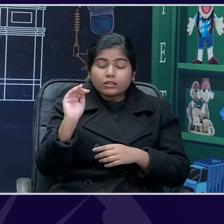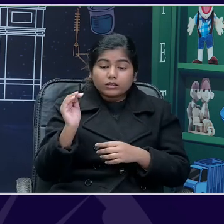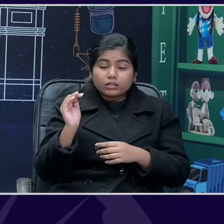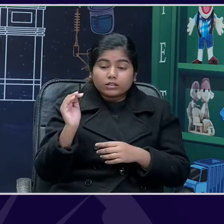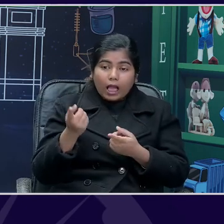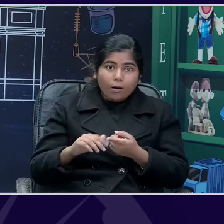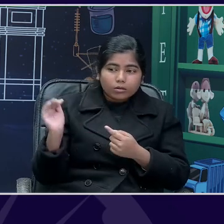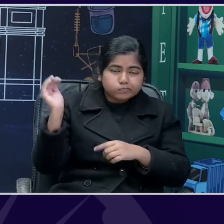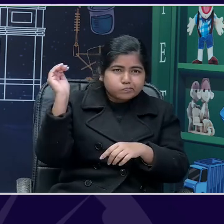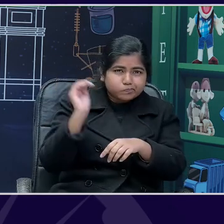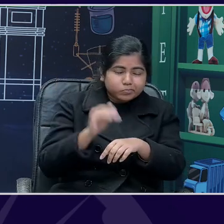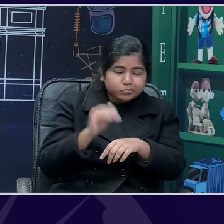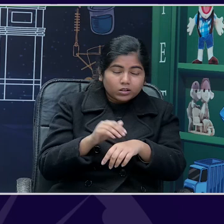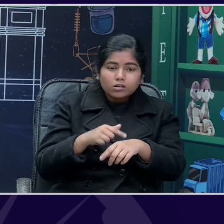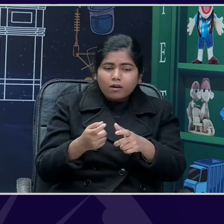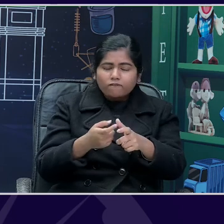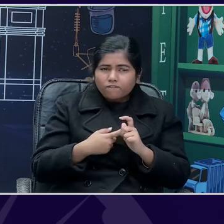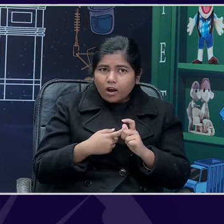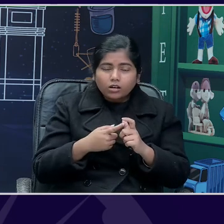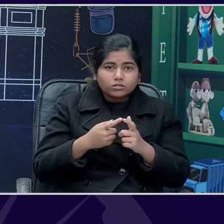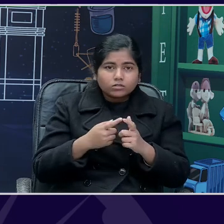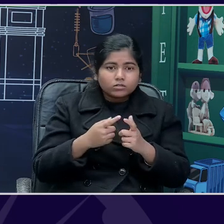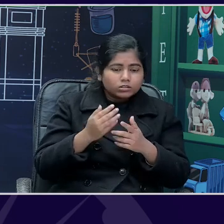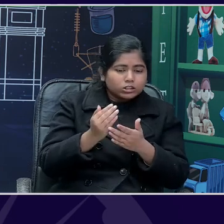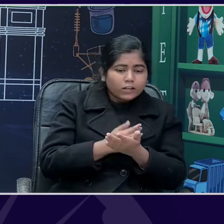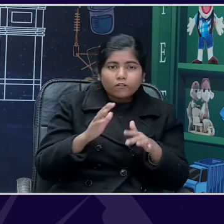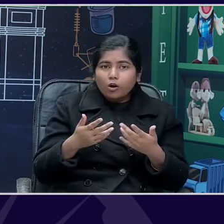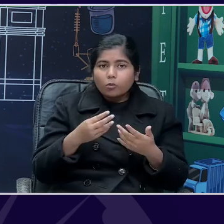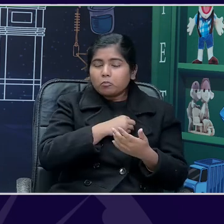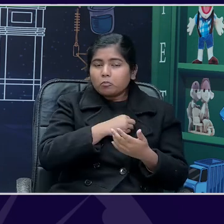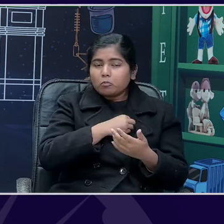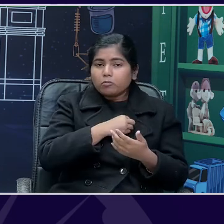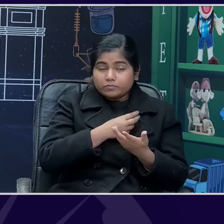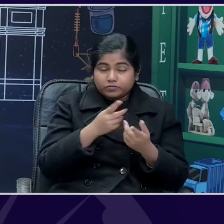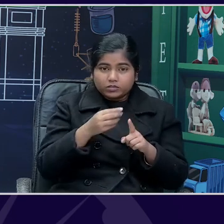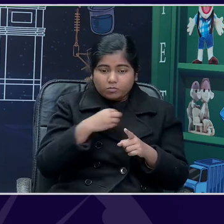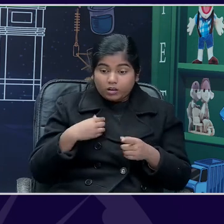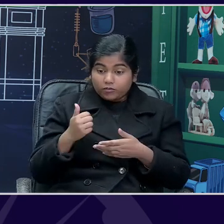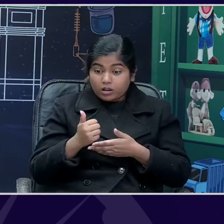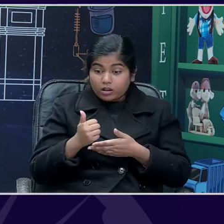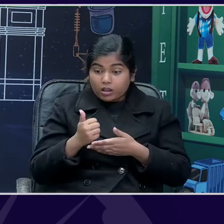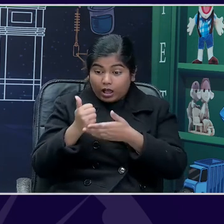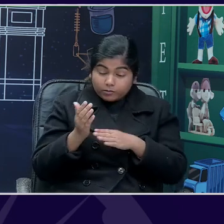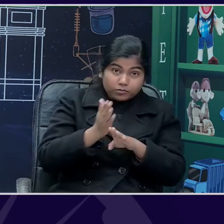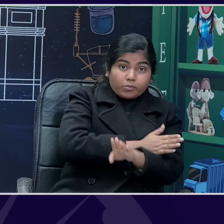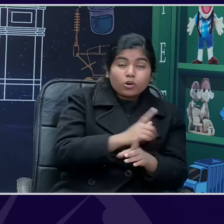was quickest home remedy for the medical help of a